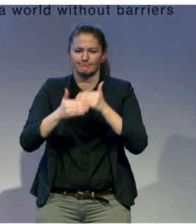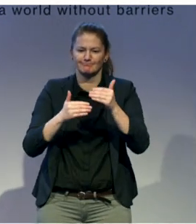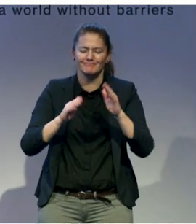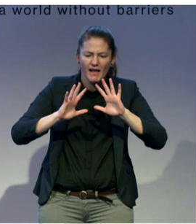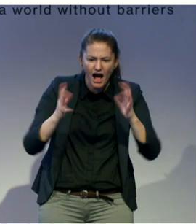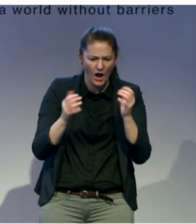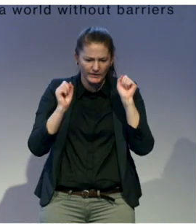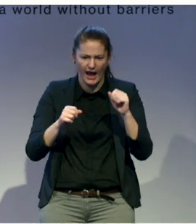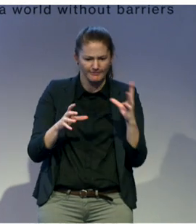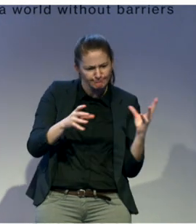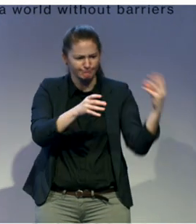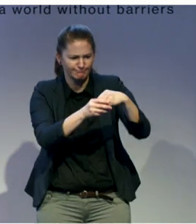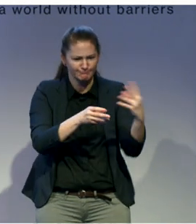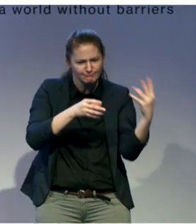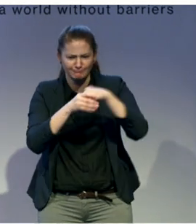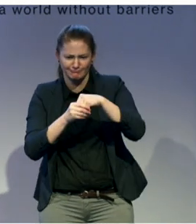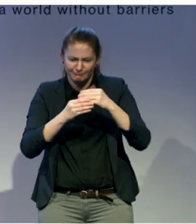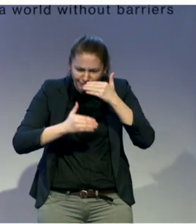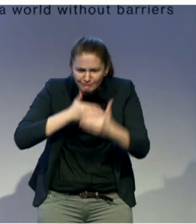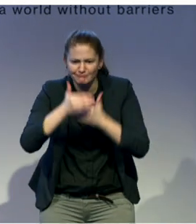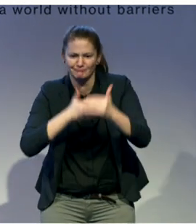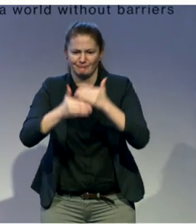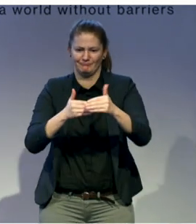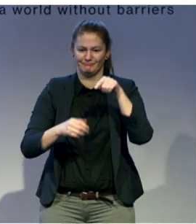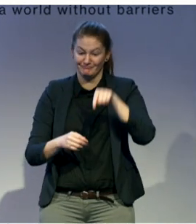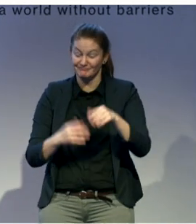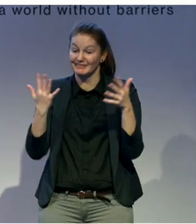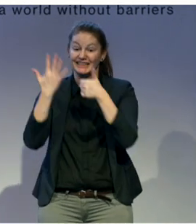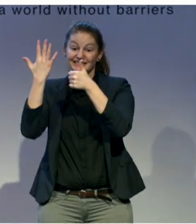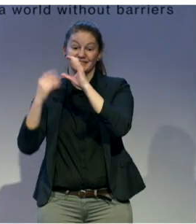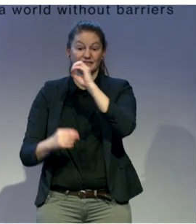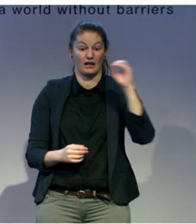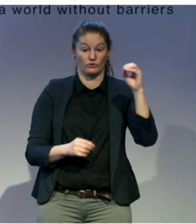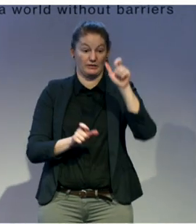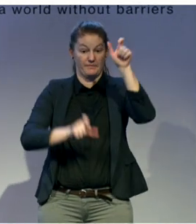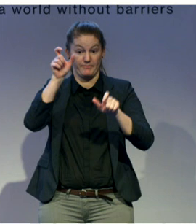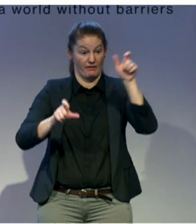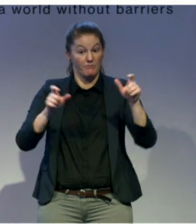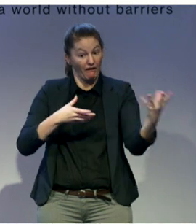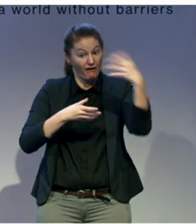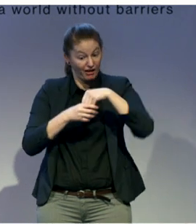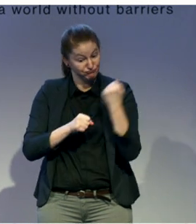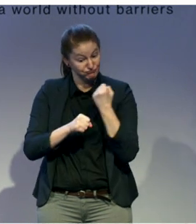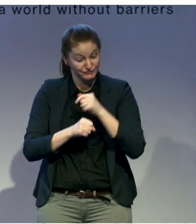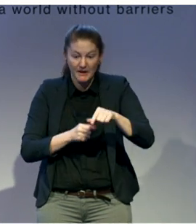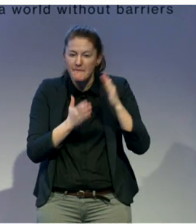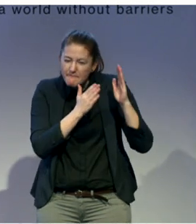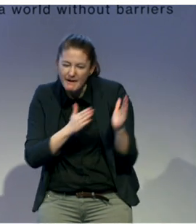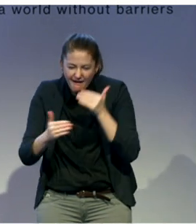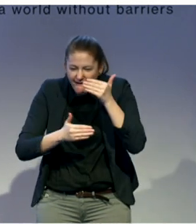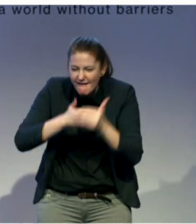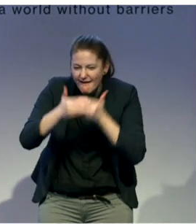political participation, more than 600 persons are involved in different level of planning process.